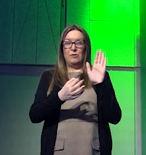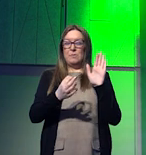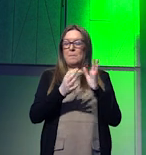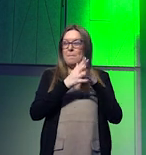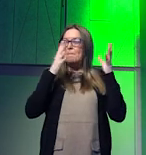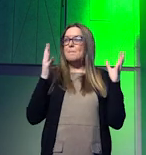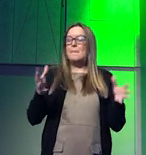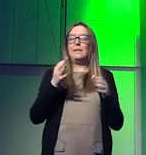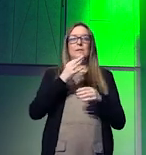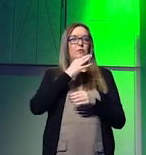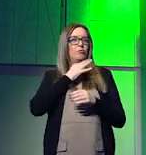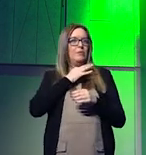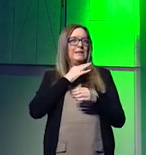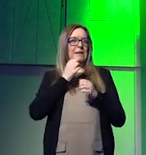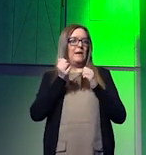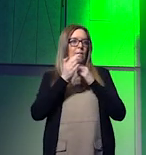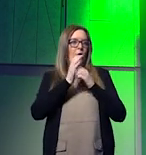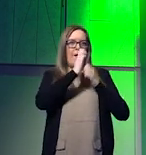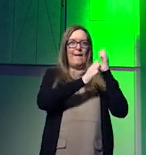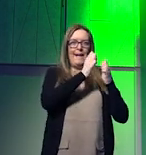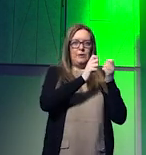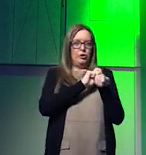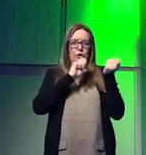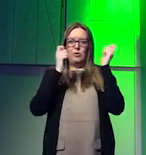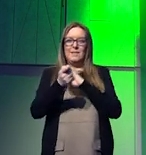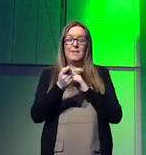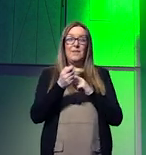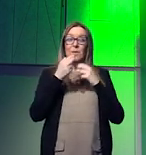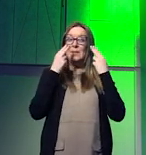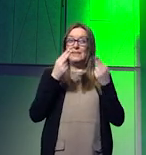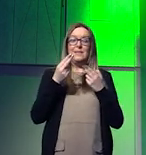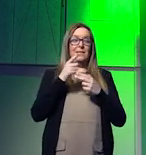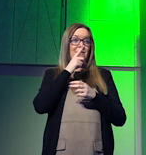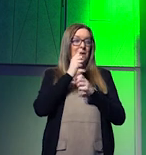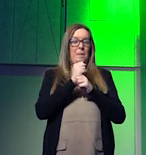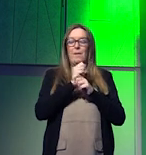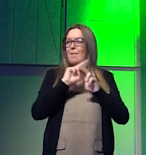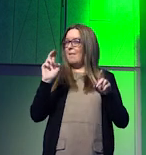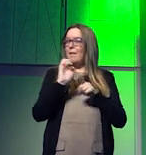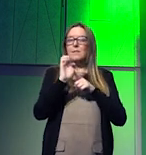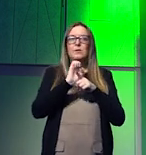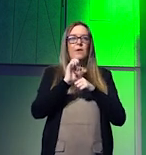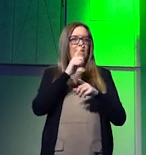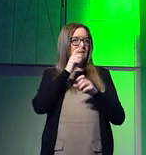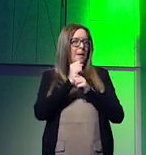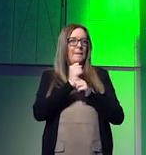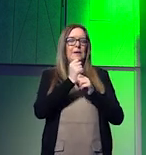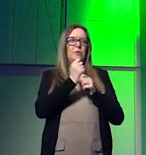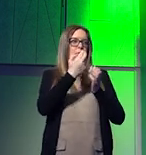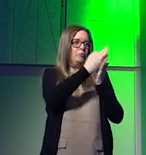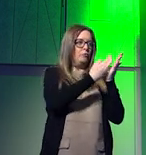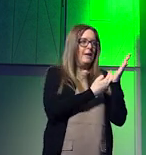for the energy transition itself we barely talk about it we tend to talk about it mostly in terms of regulation finance